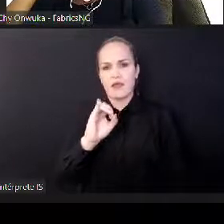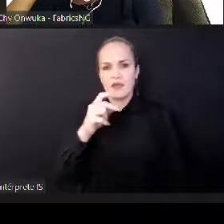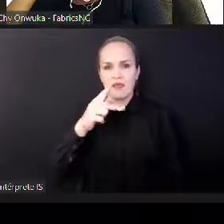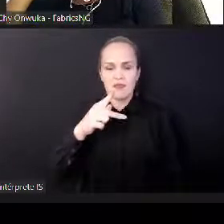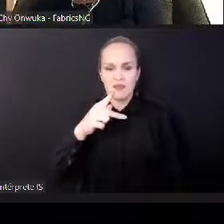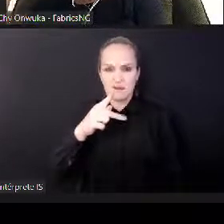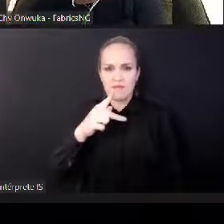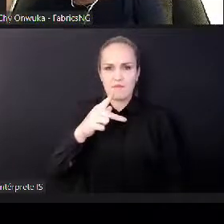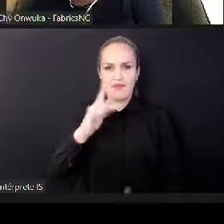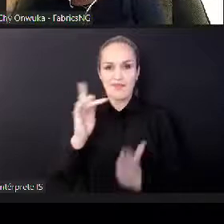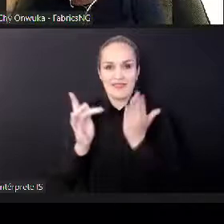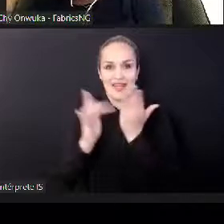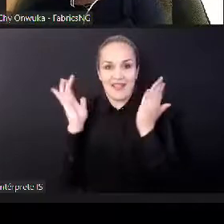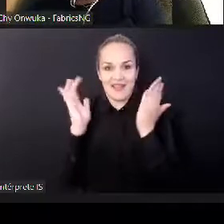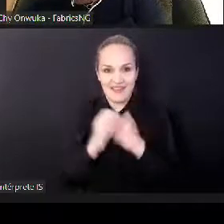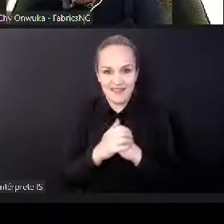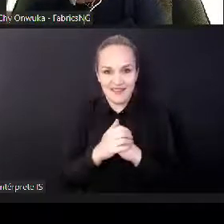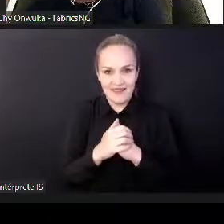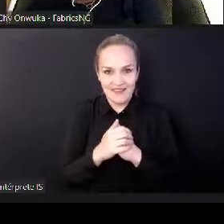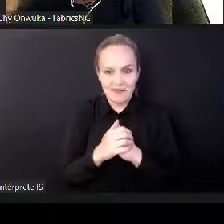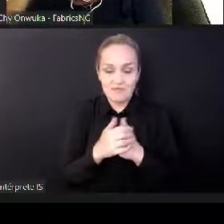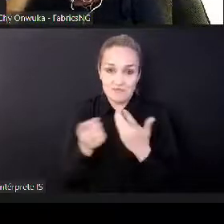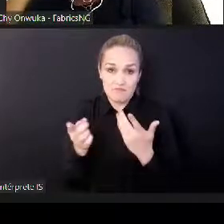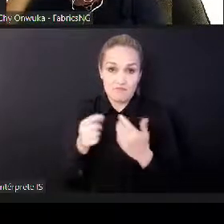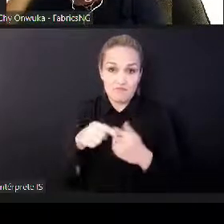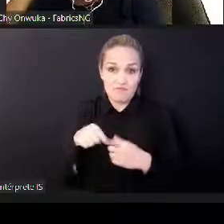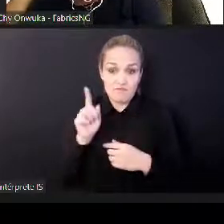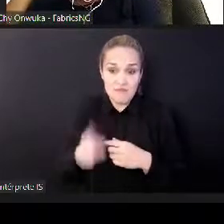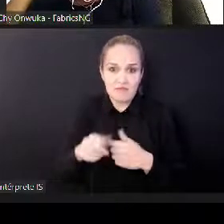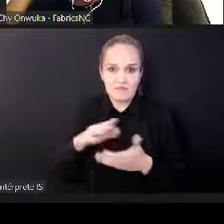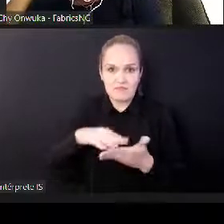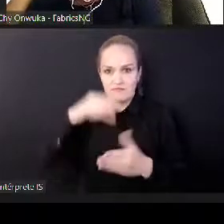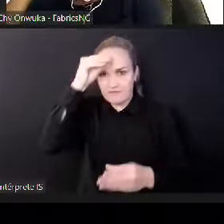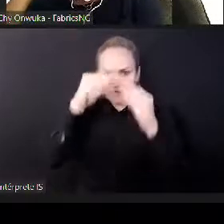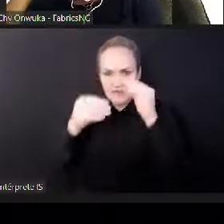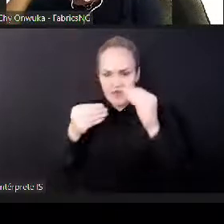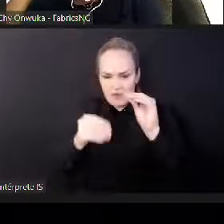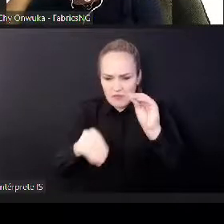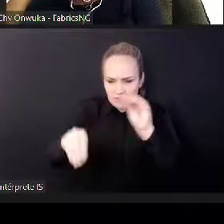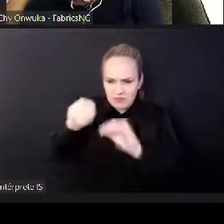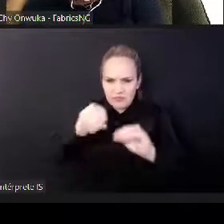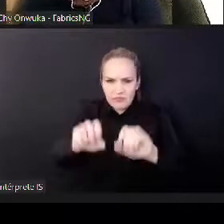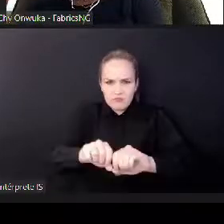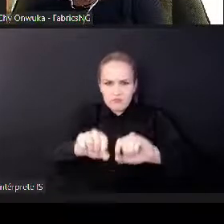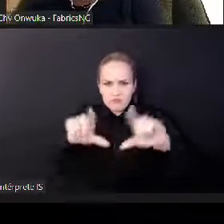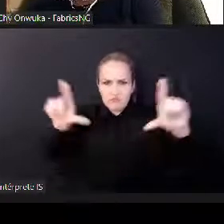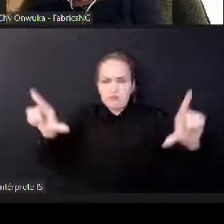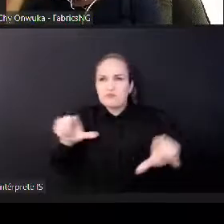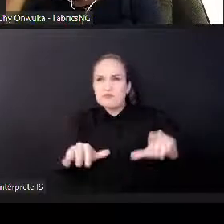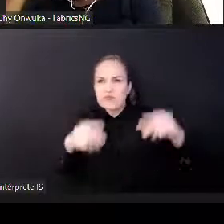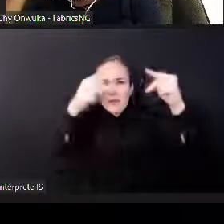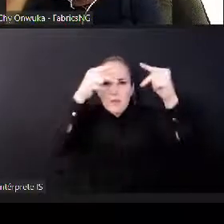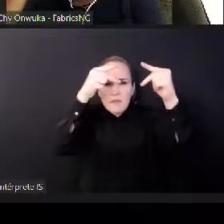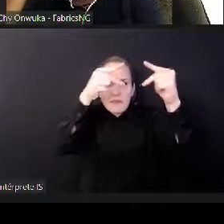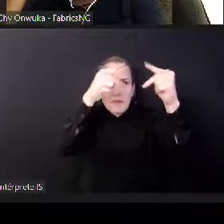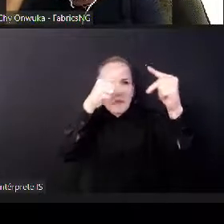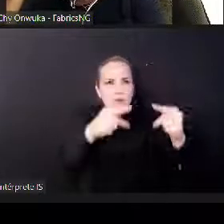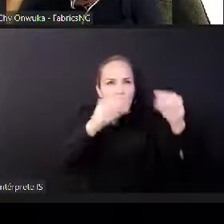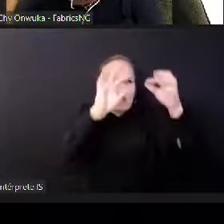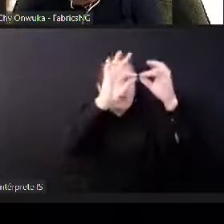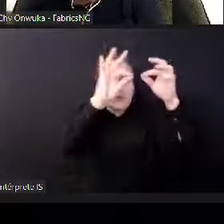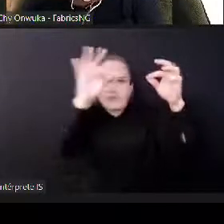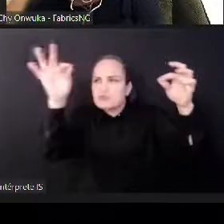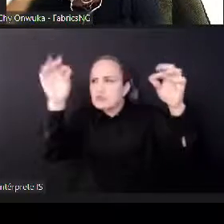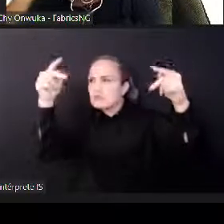programming, coding, artificial intelligence, NFTs and blockchain